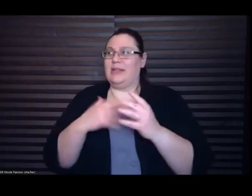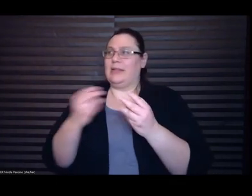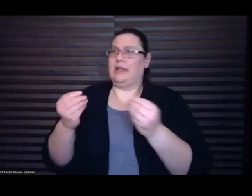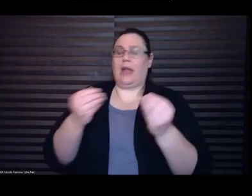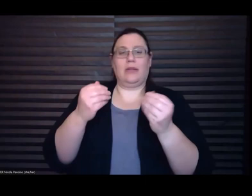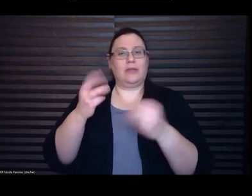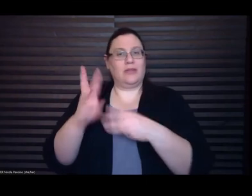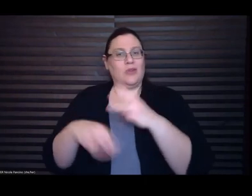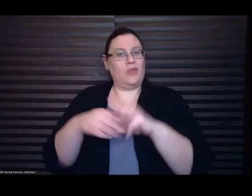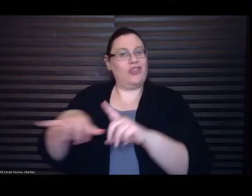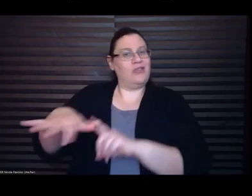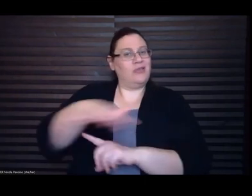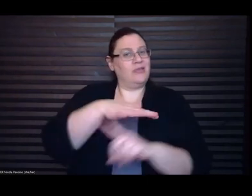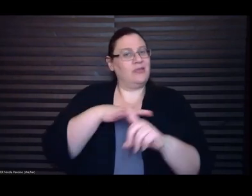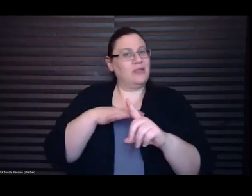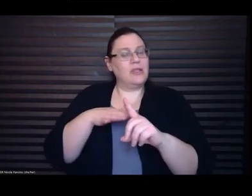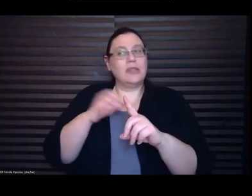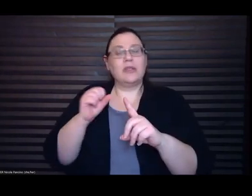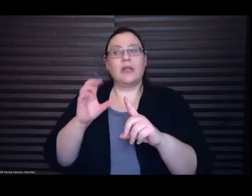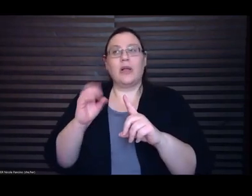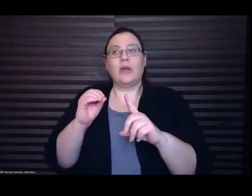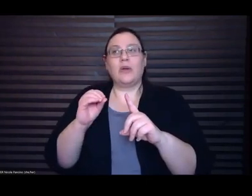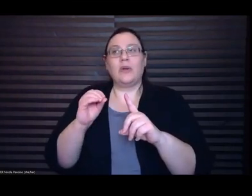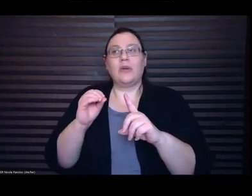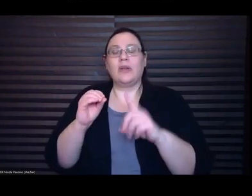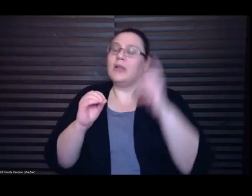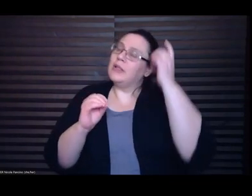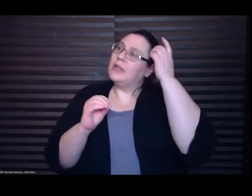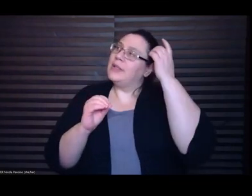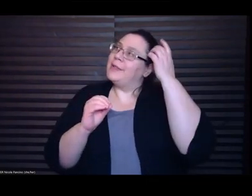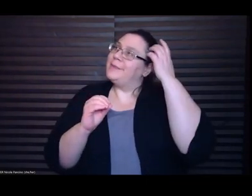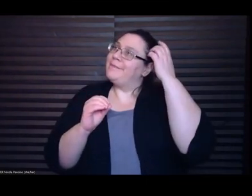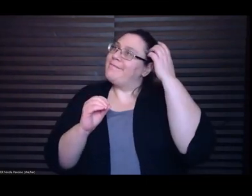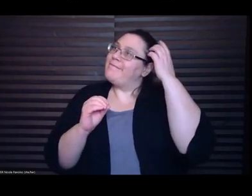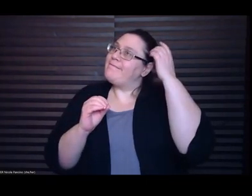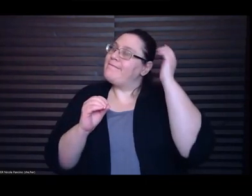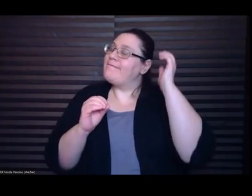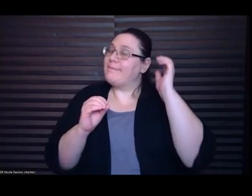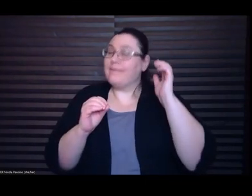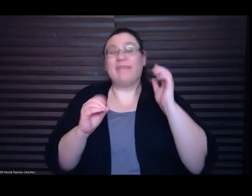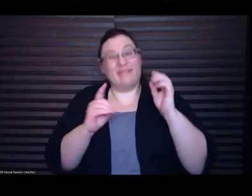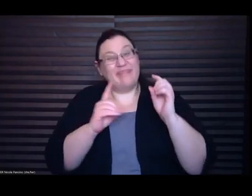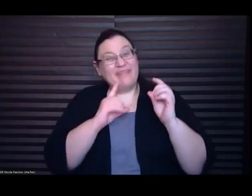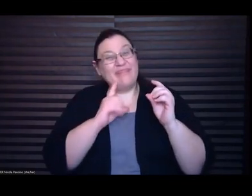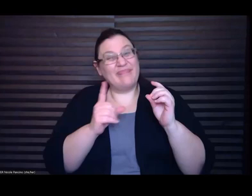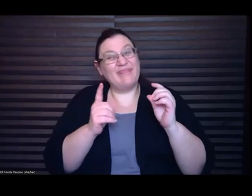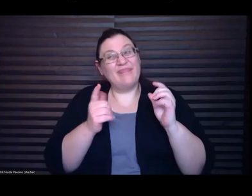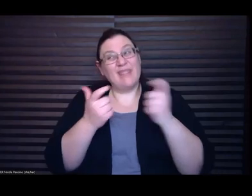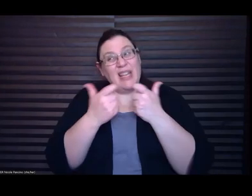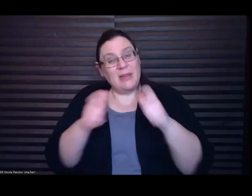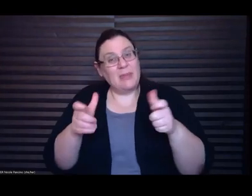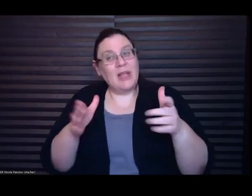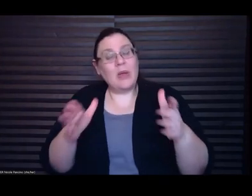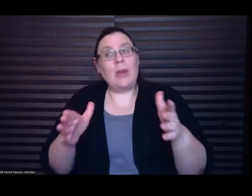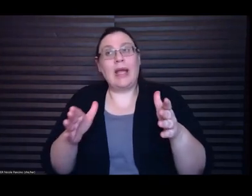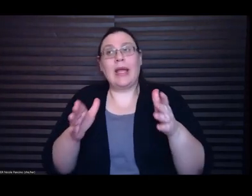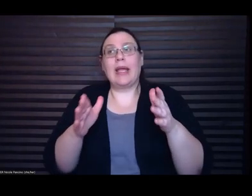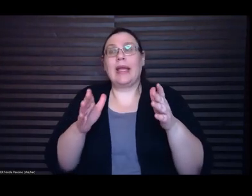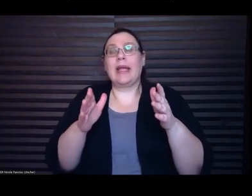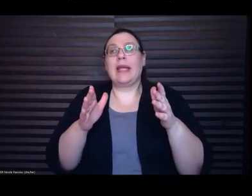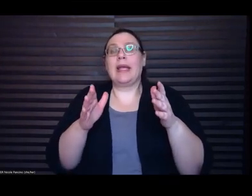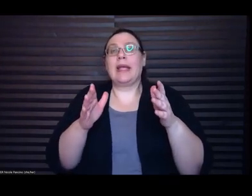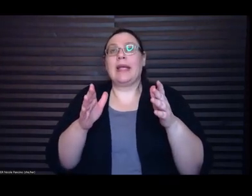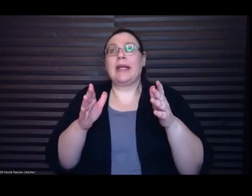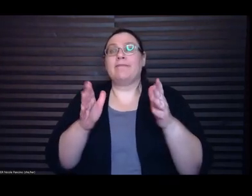to a great extent it's you know whenever I feel like I'm losing touch with a character